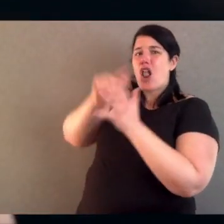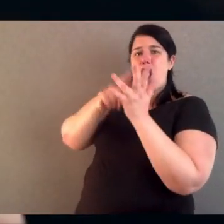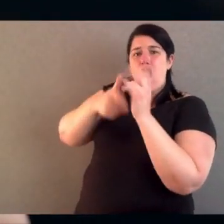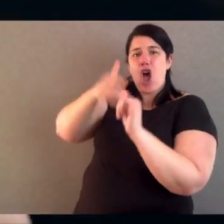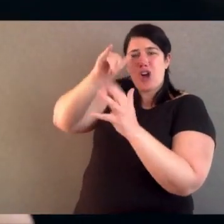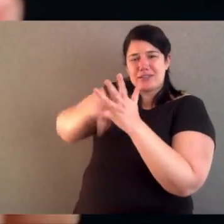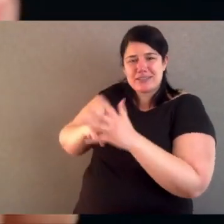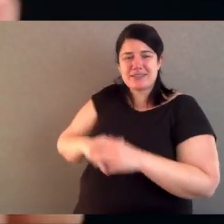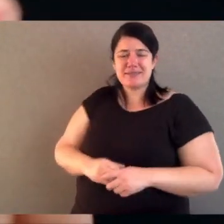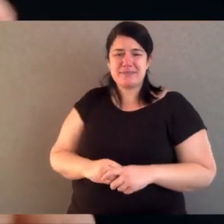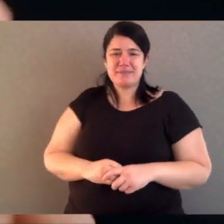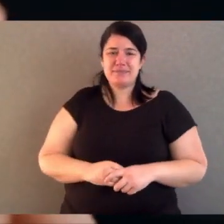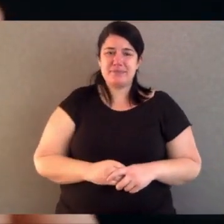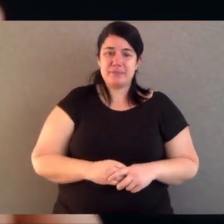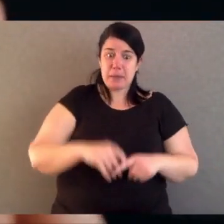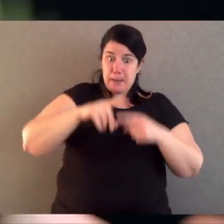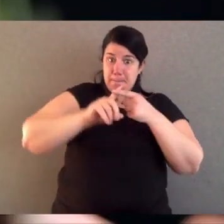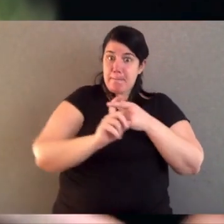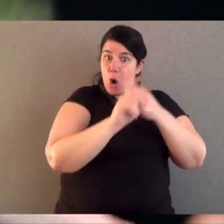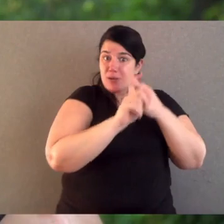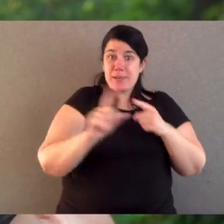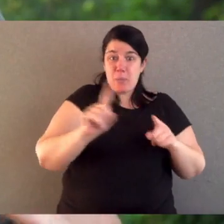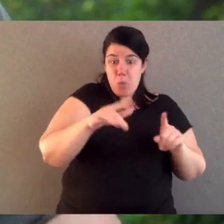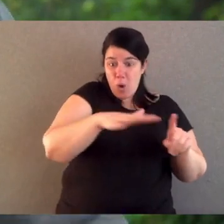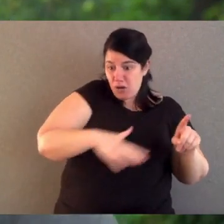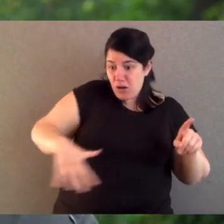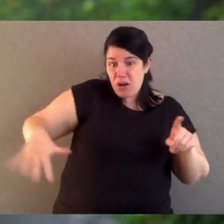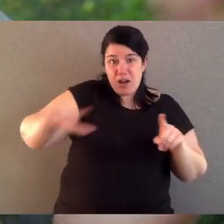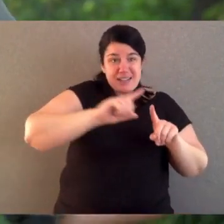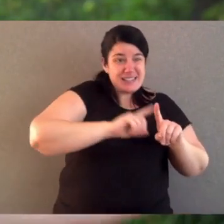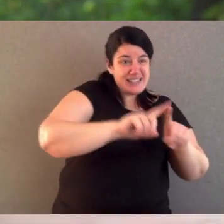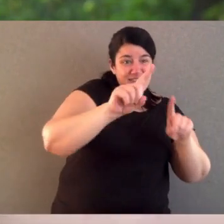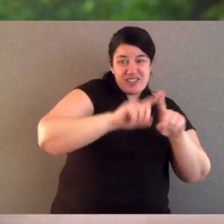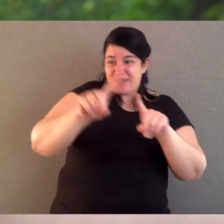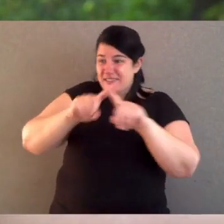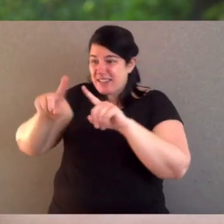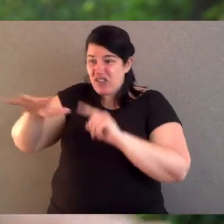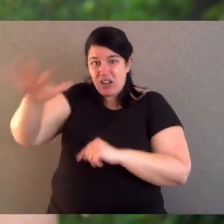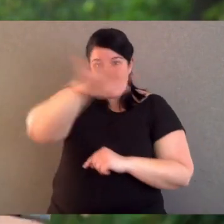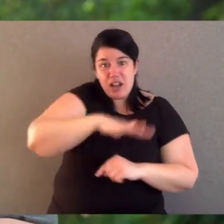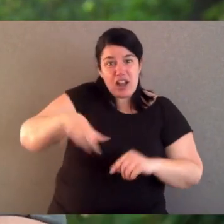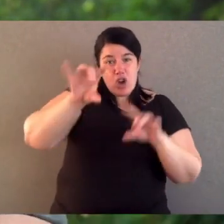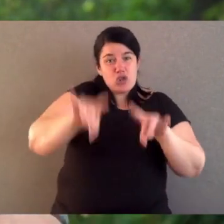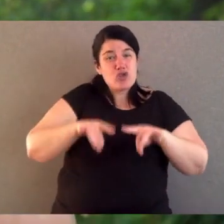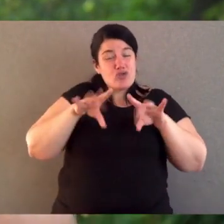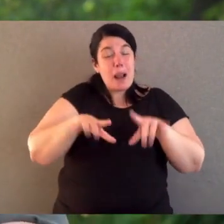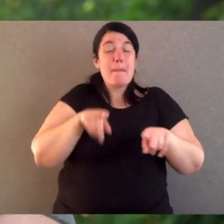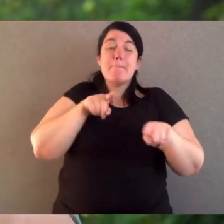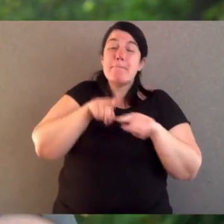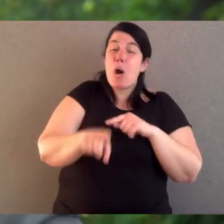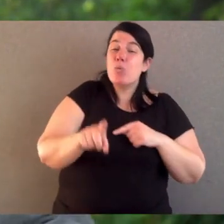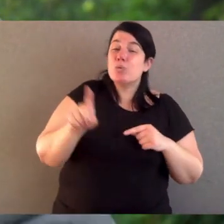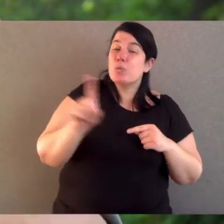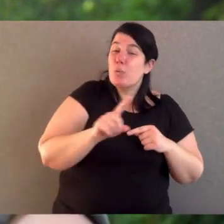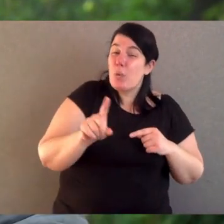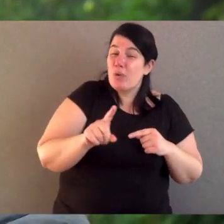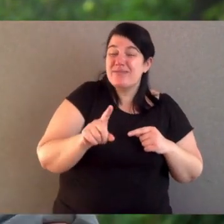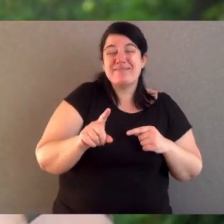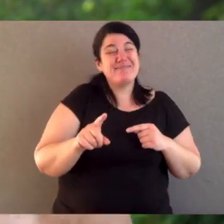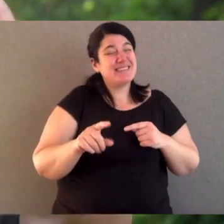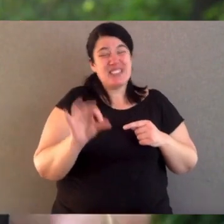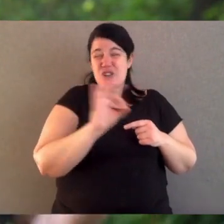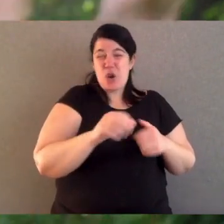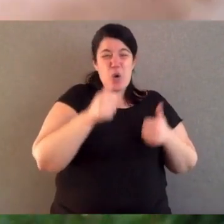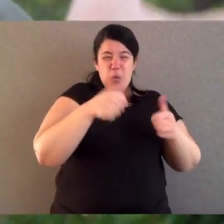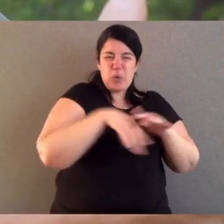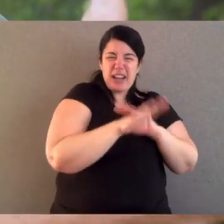shelter and breed in. Possums occupy a range of different habitats throughout Australia. They tend to not do so well